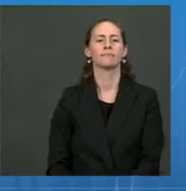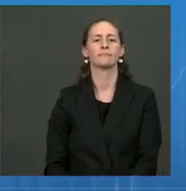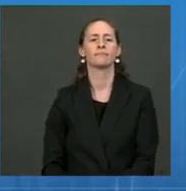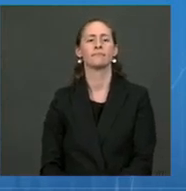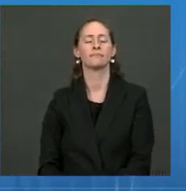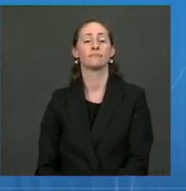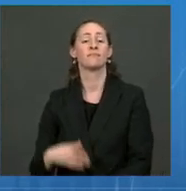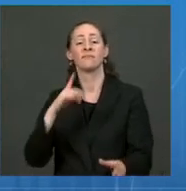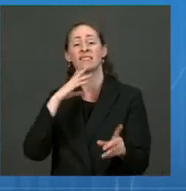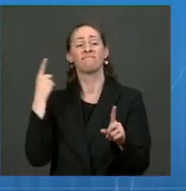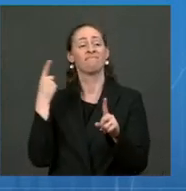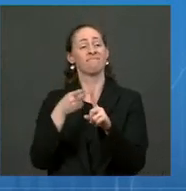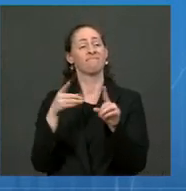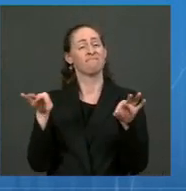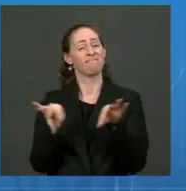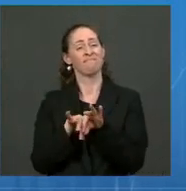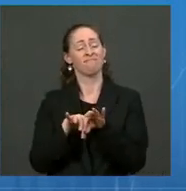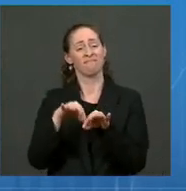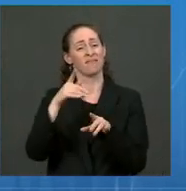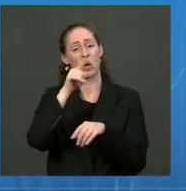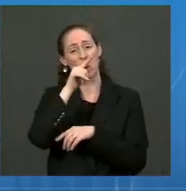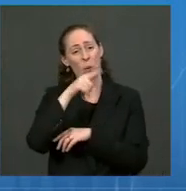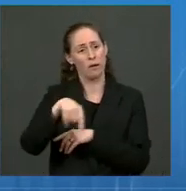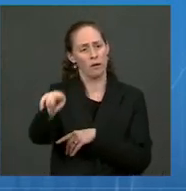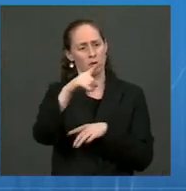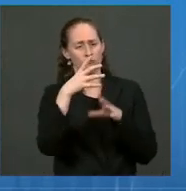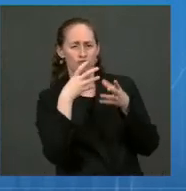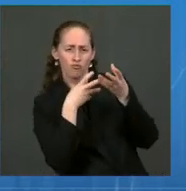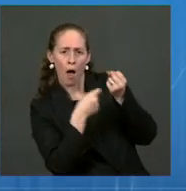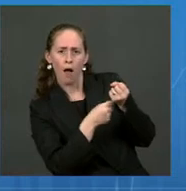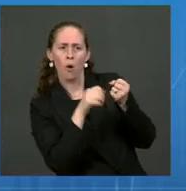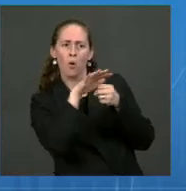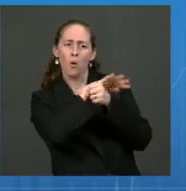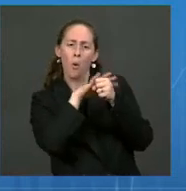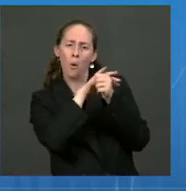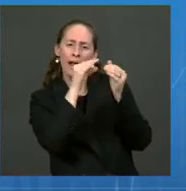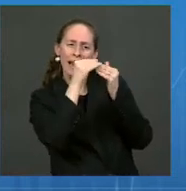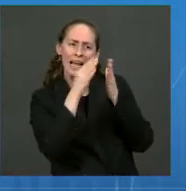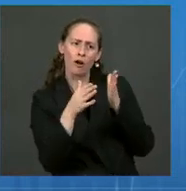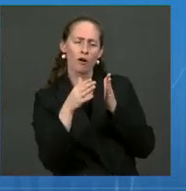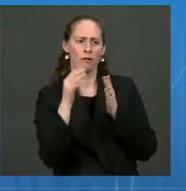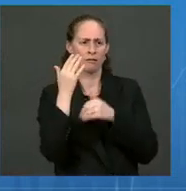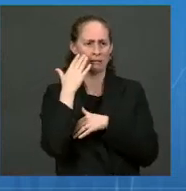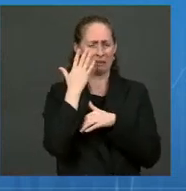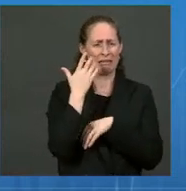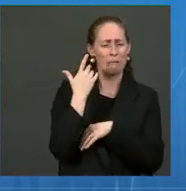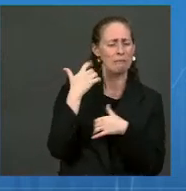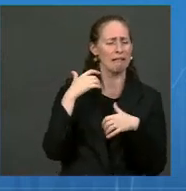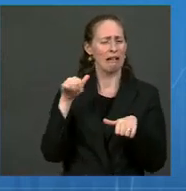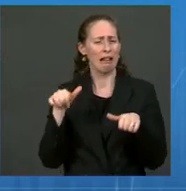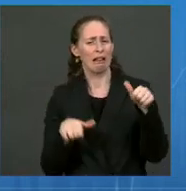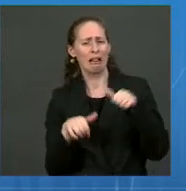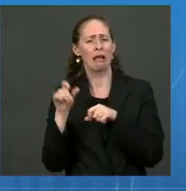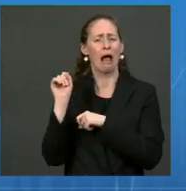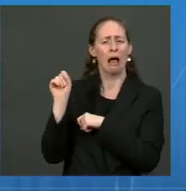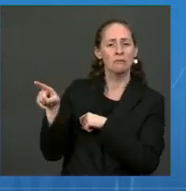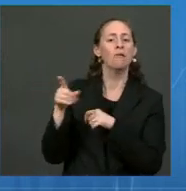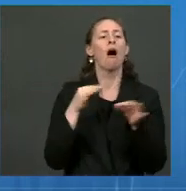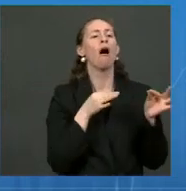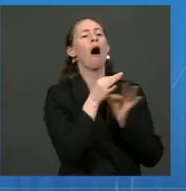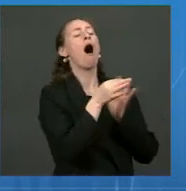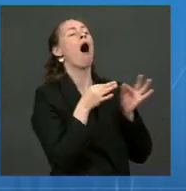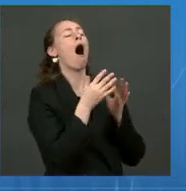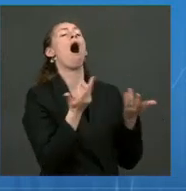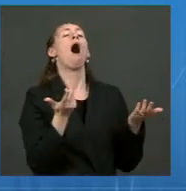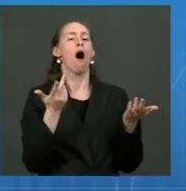trusted messengers that, in this instance, parents and kids can turn to to get their questions answered. And we'll also be out with a